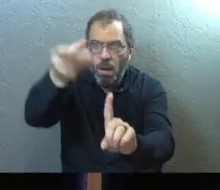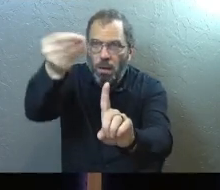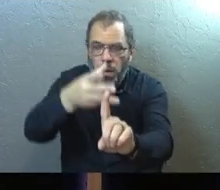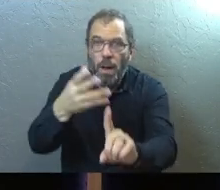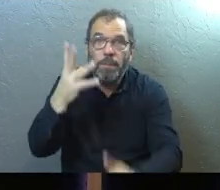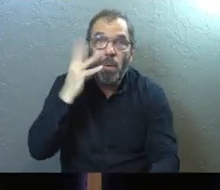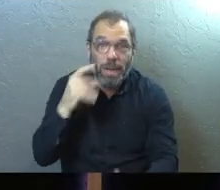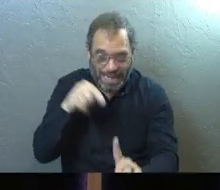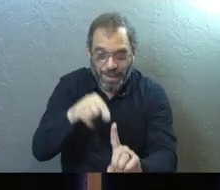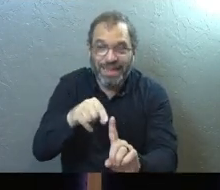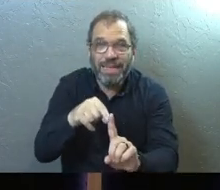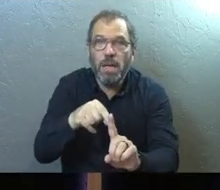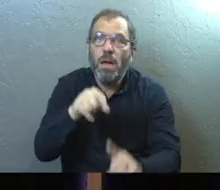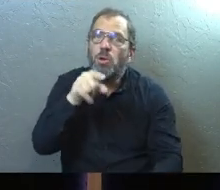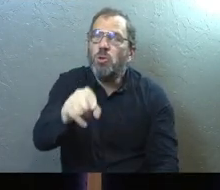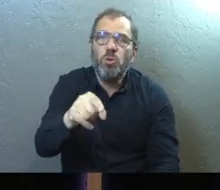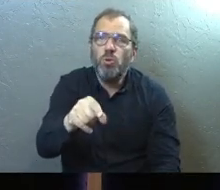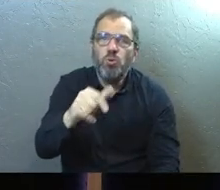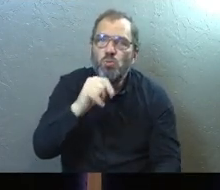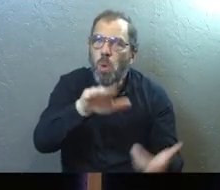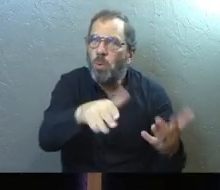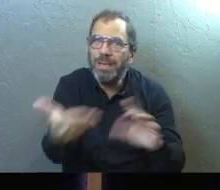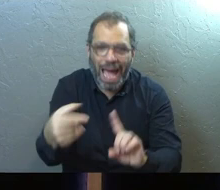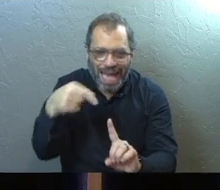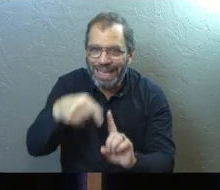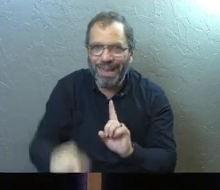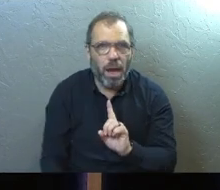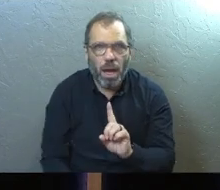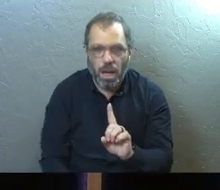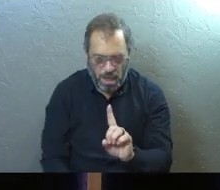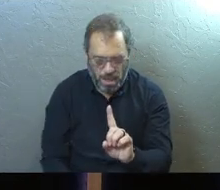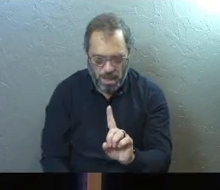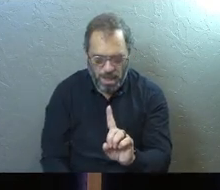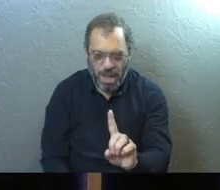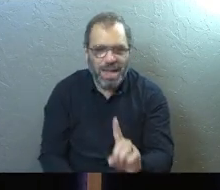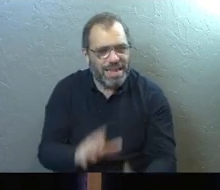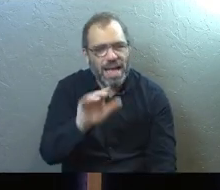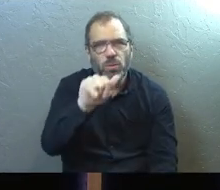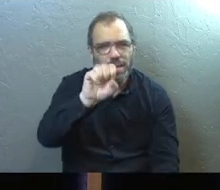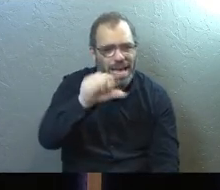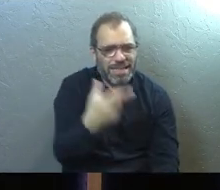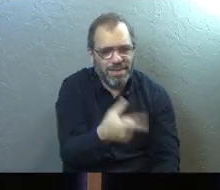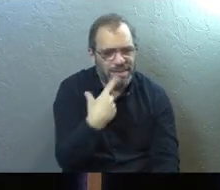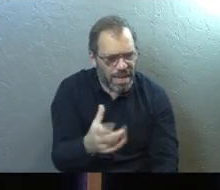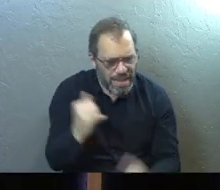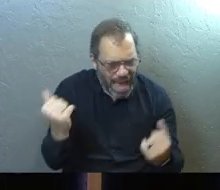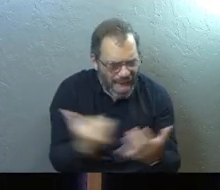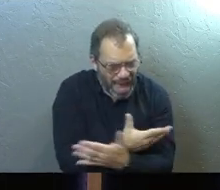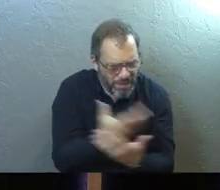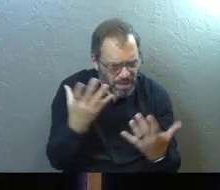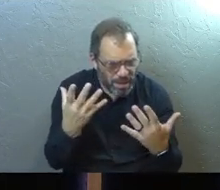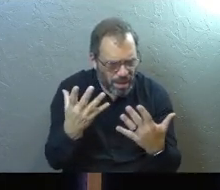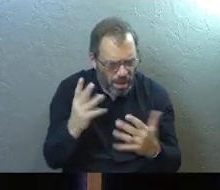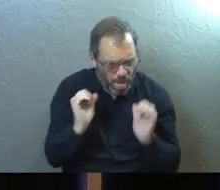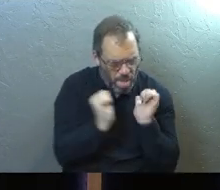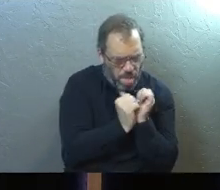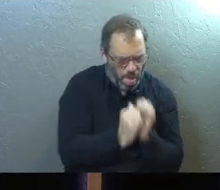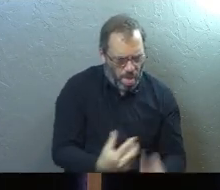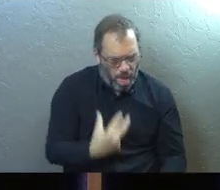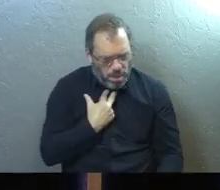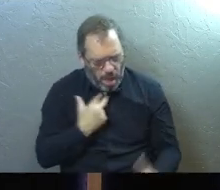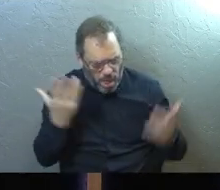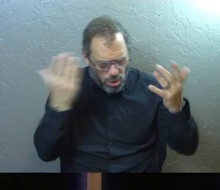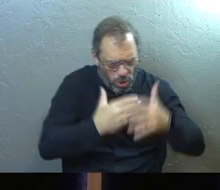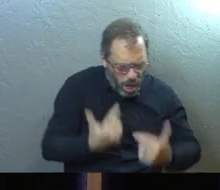love about walk through is it means that you're not going to die there. It was what Asaph is saying. Everything that has bound you up and trapped